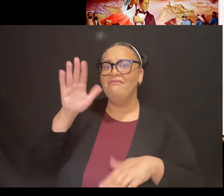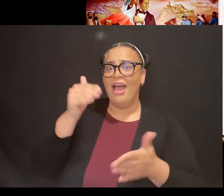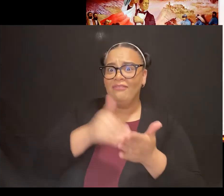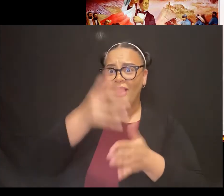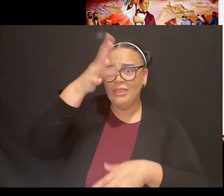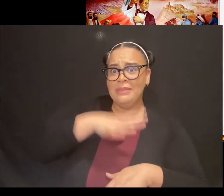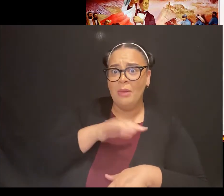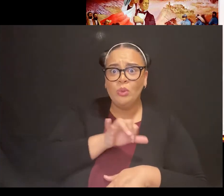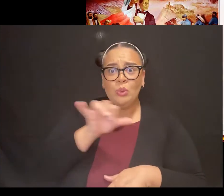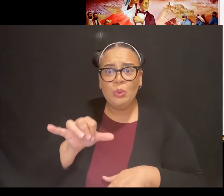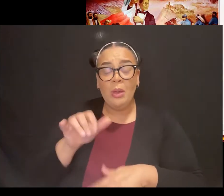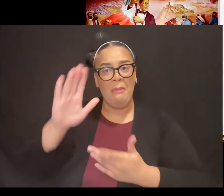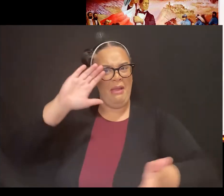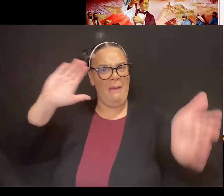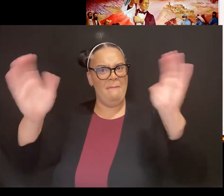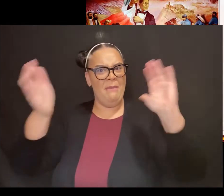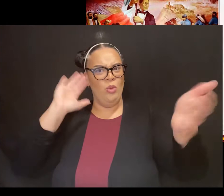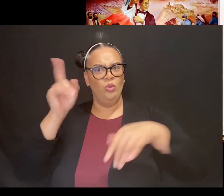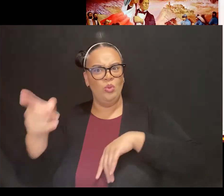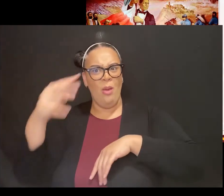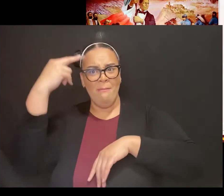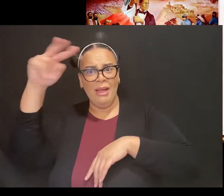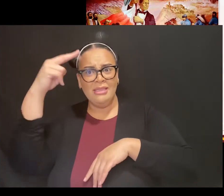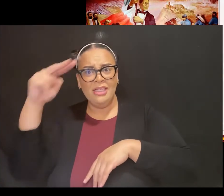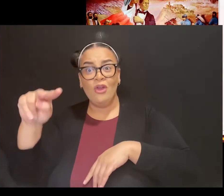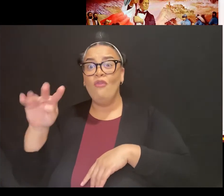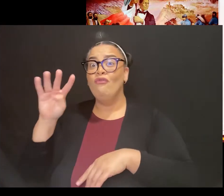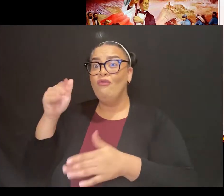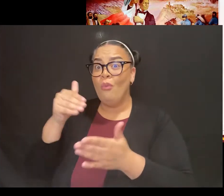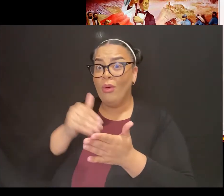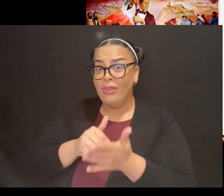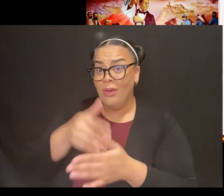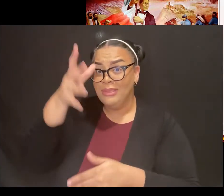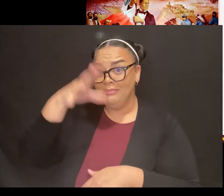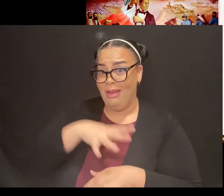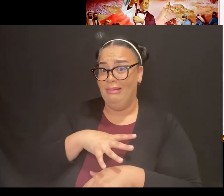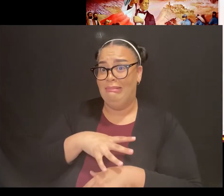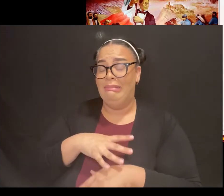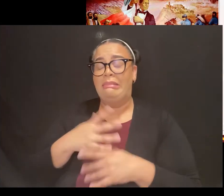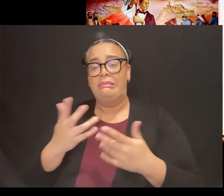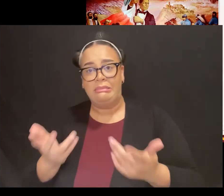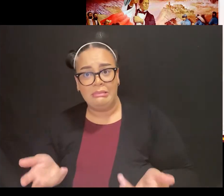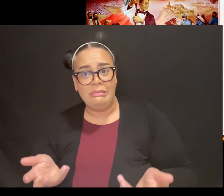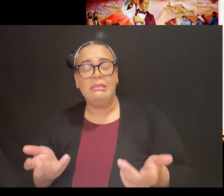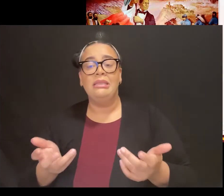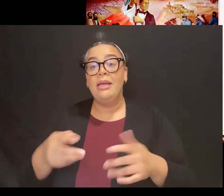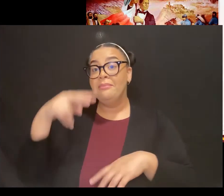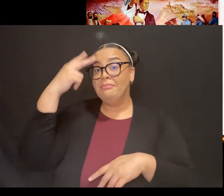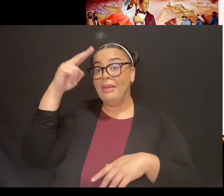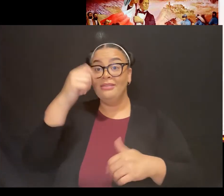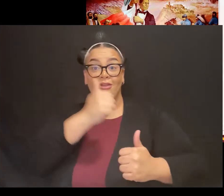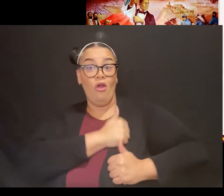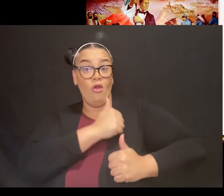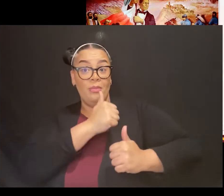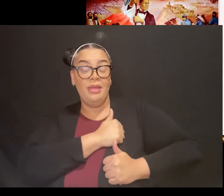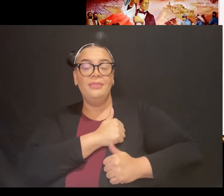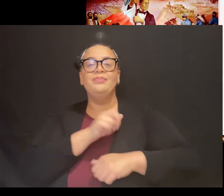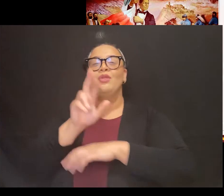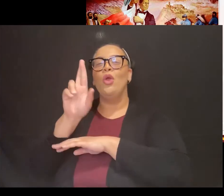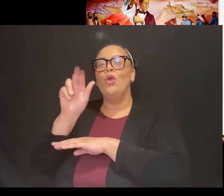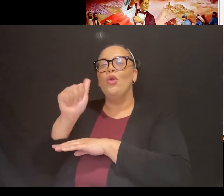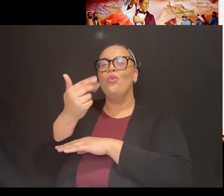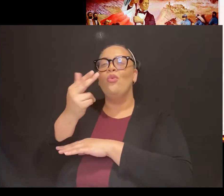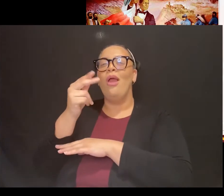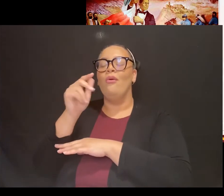only 4,000 there. The Mexican army, they were ragtag patriots. They won the reform war,